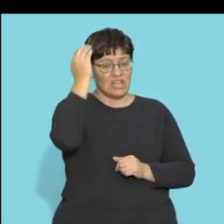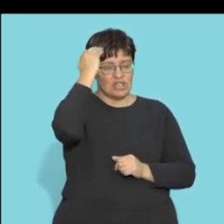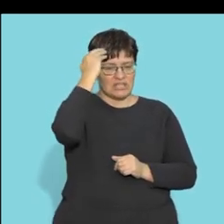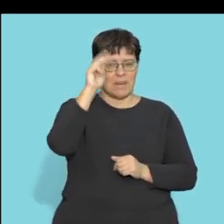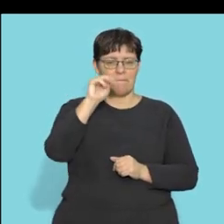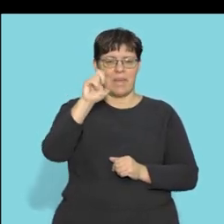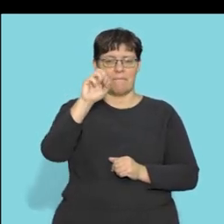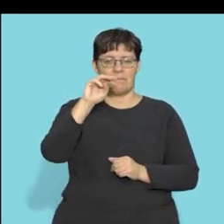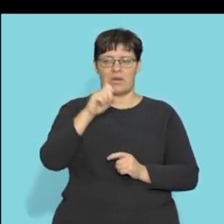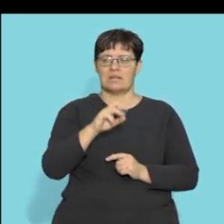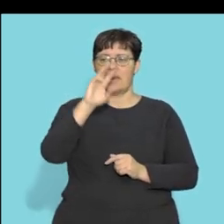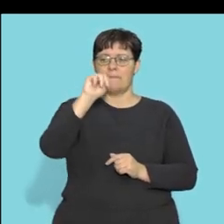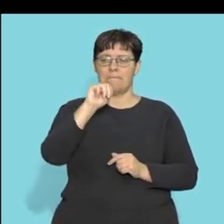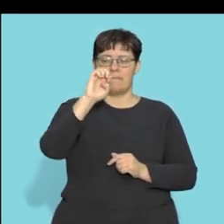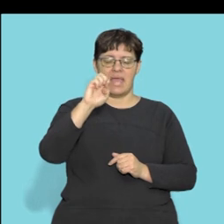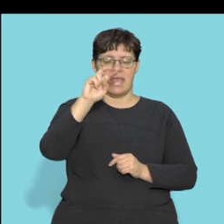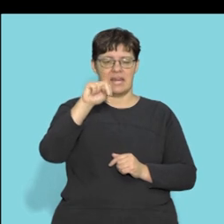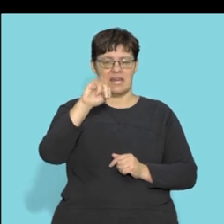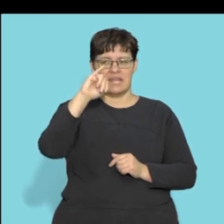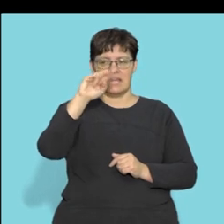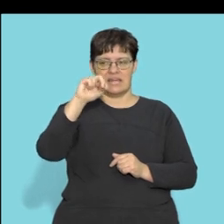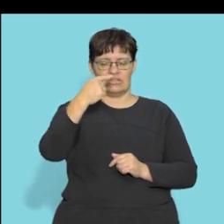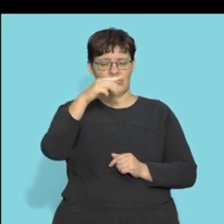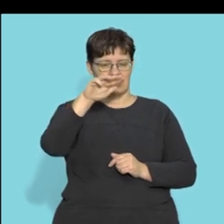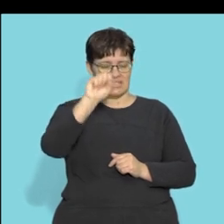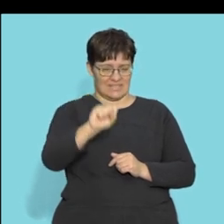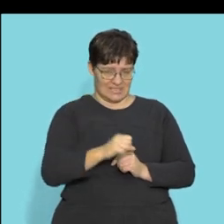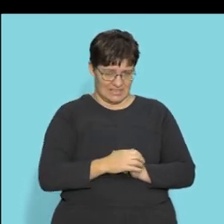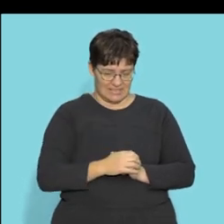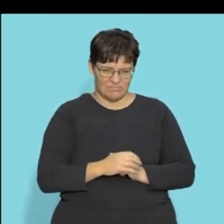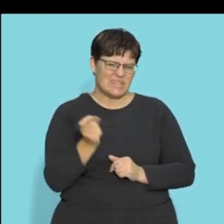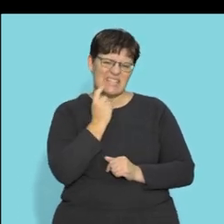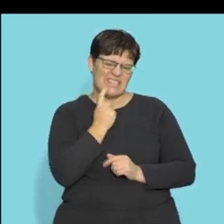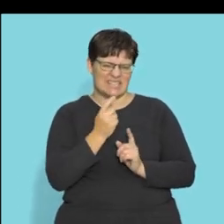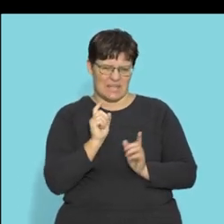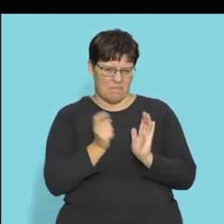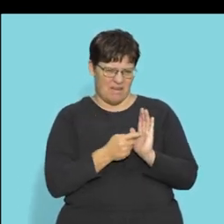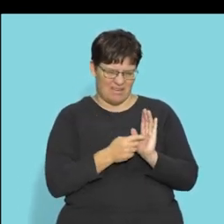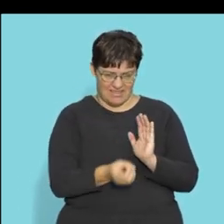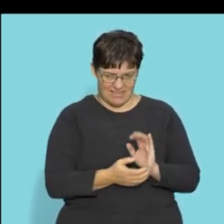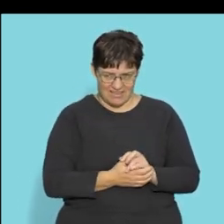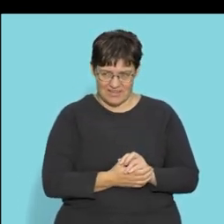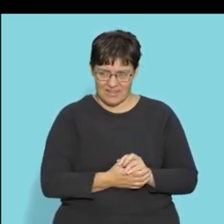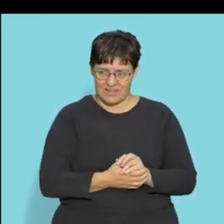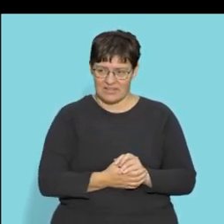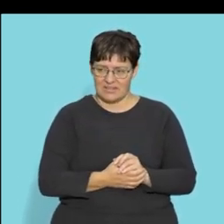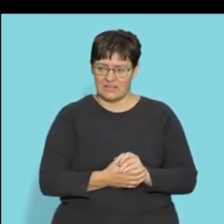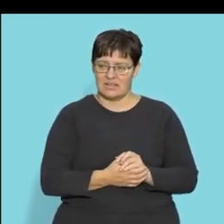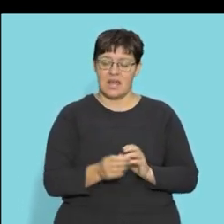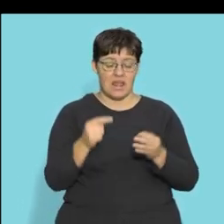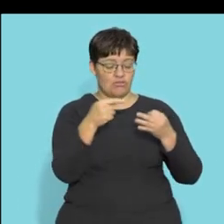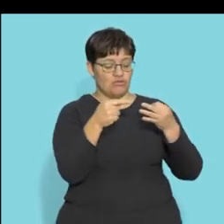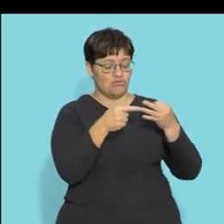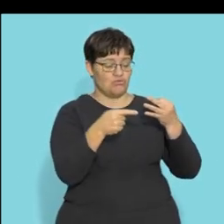the thing that sounds like a membrane the meninges the meninges remember that it's easy mark name